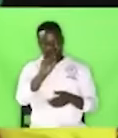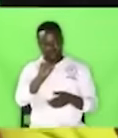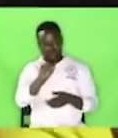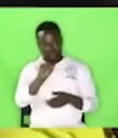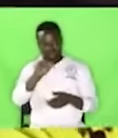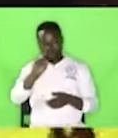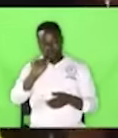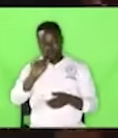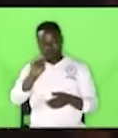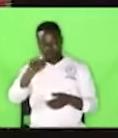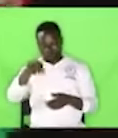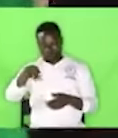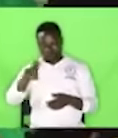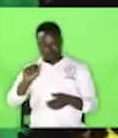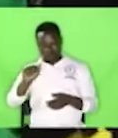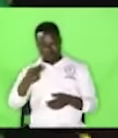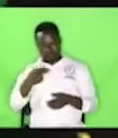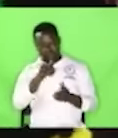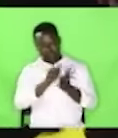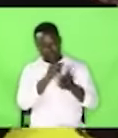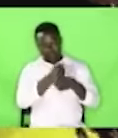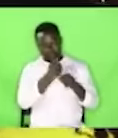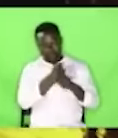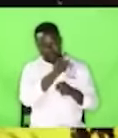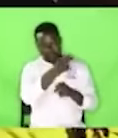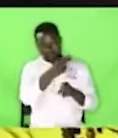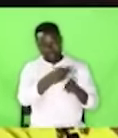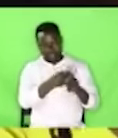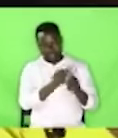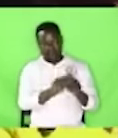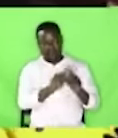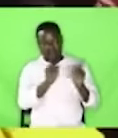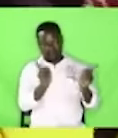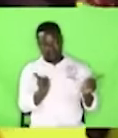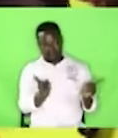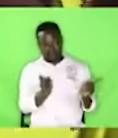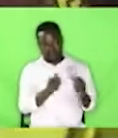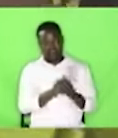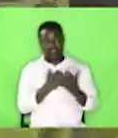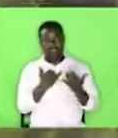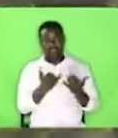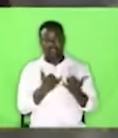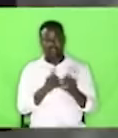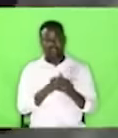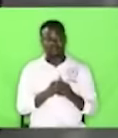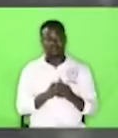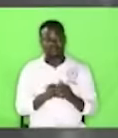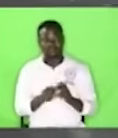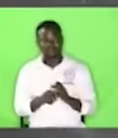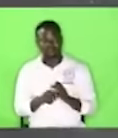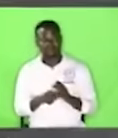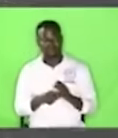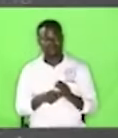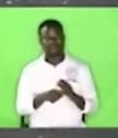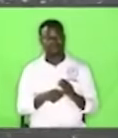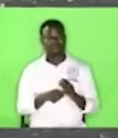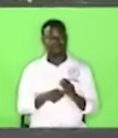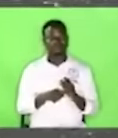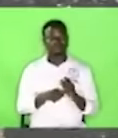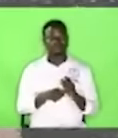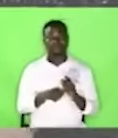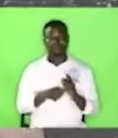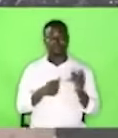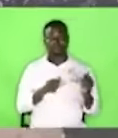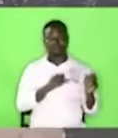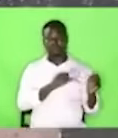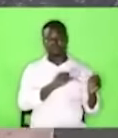authority makes this name different now listen the authority now makes their